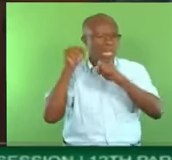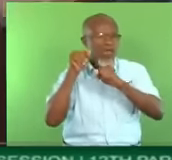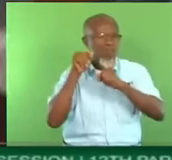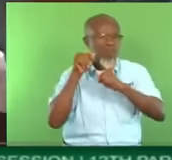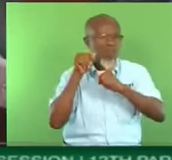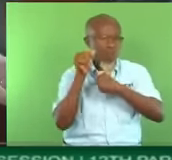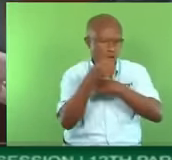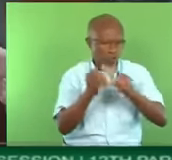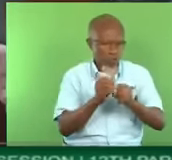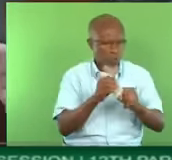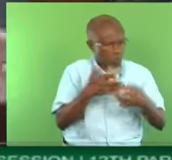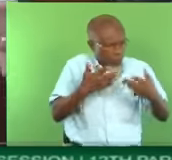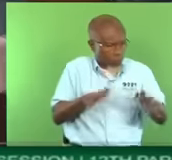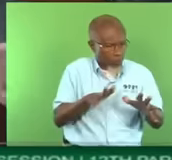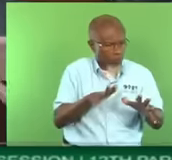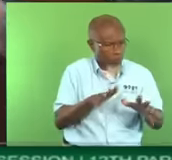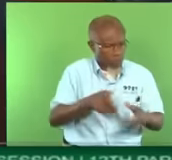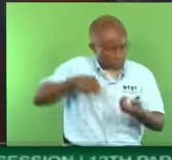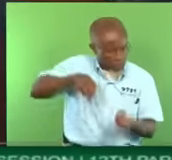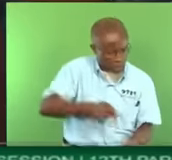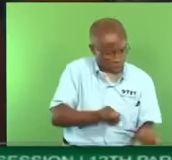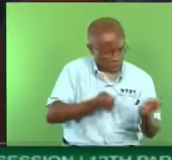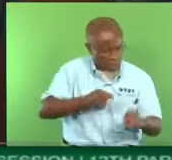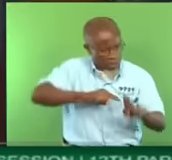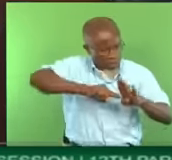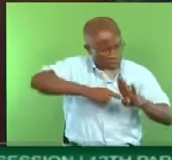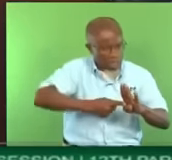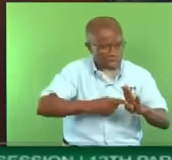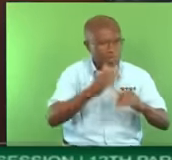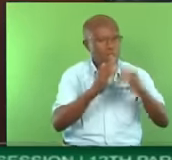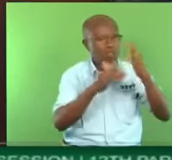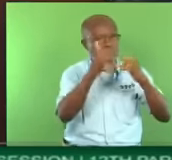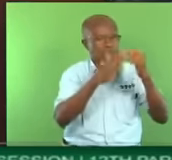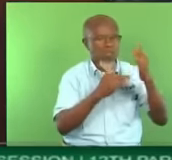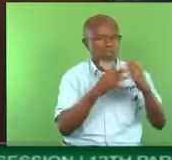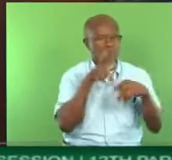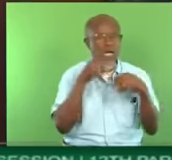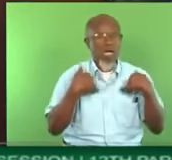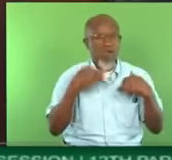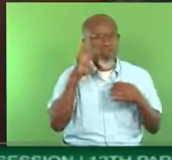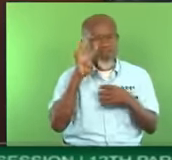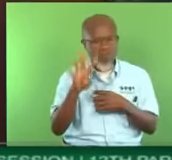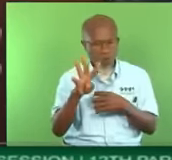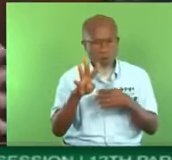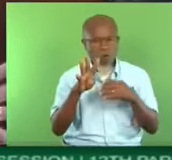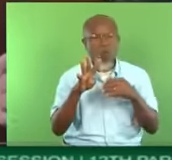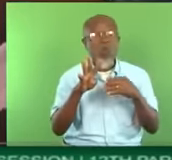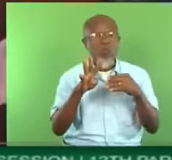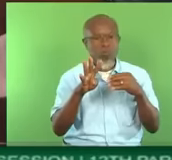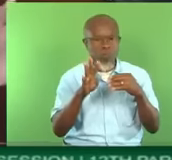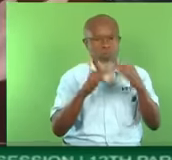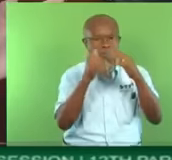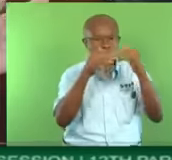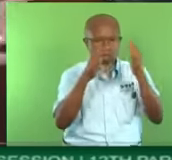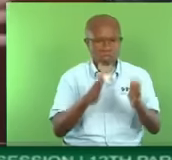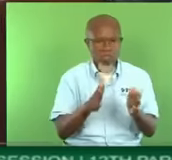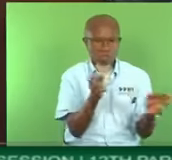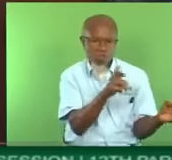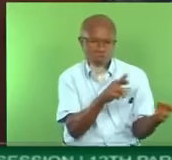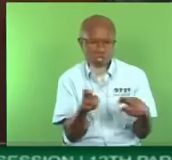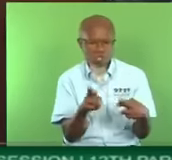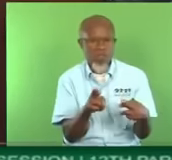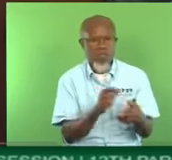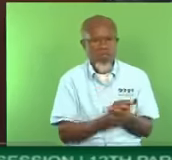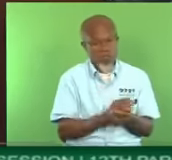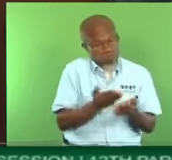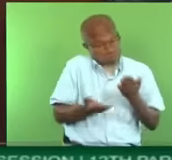already had construction activities started by about four or five contractors. They stop it. They stop it because probably they don't like the